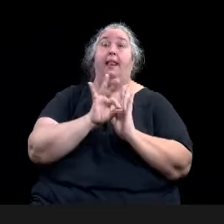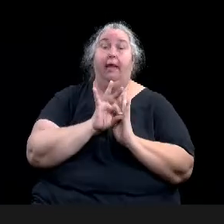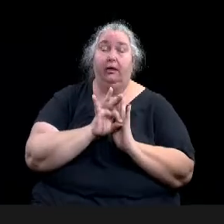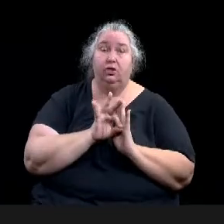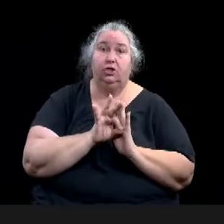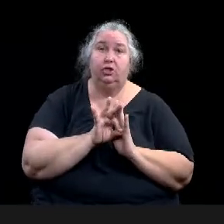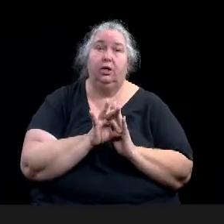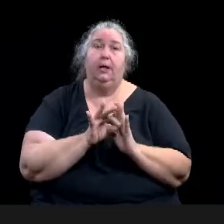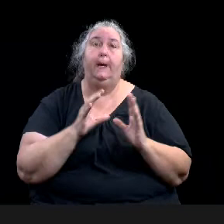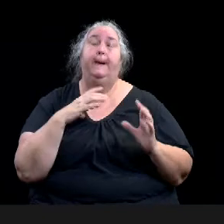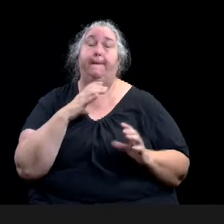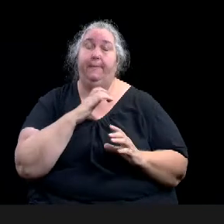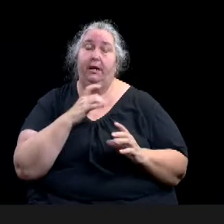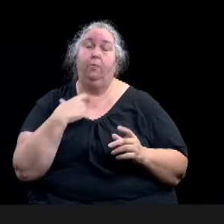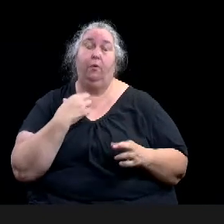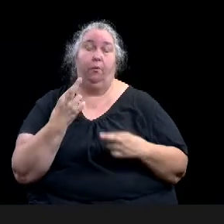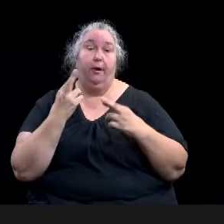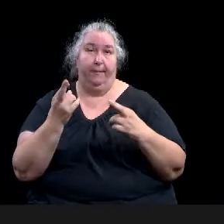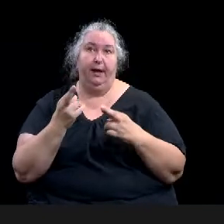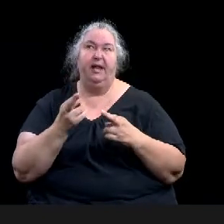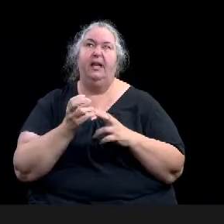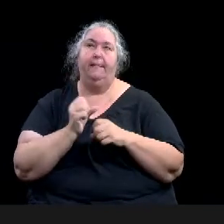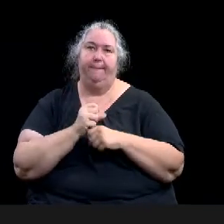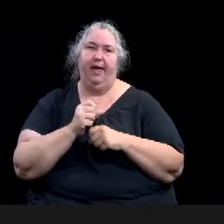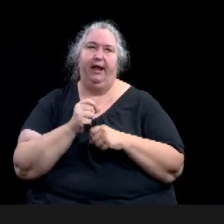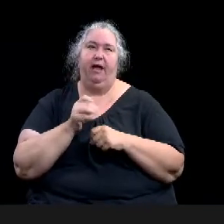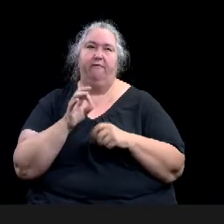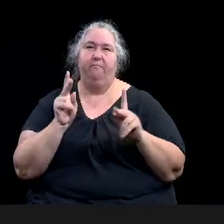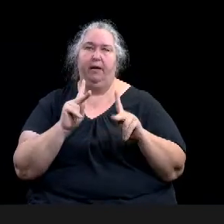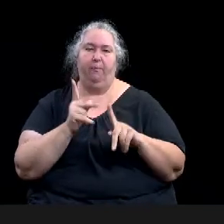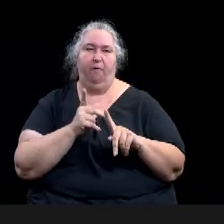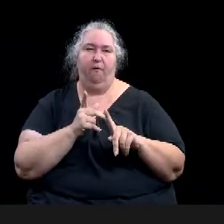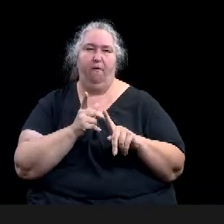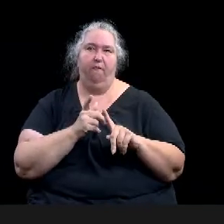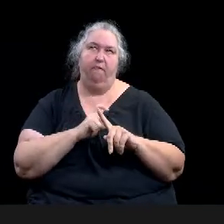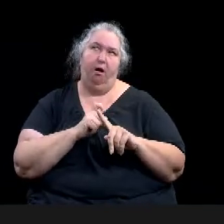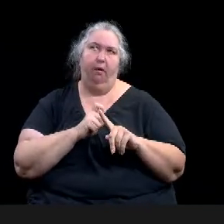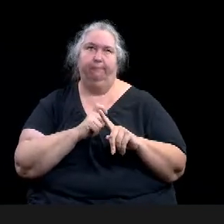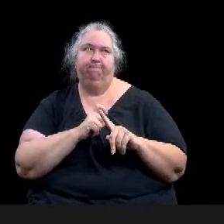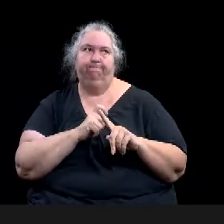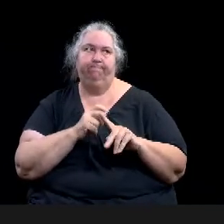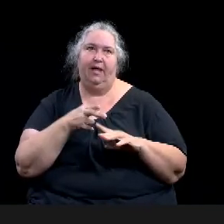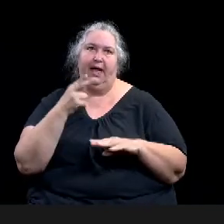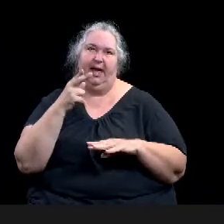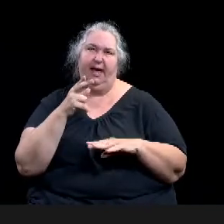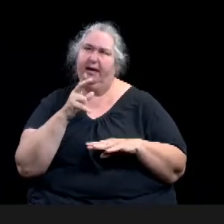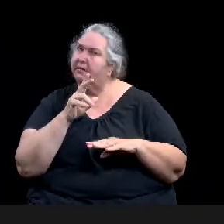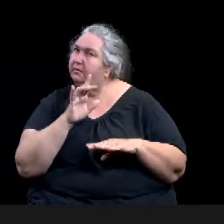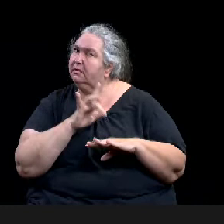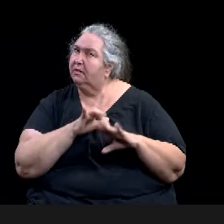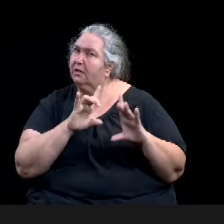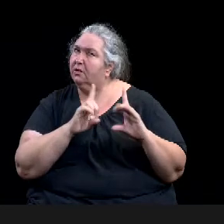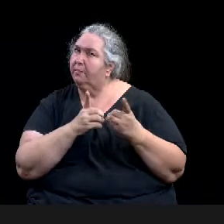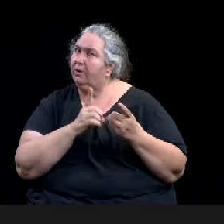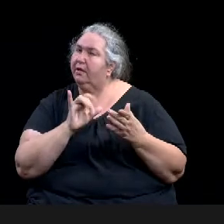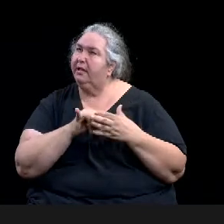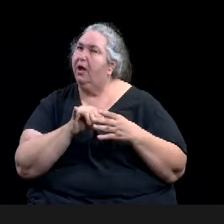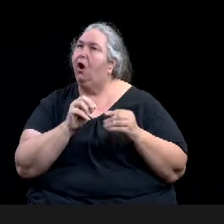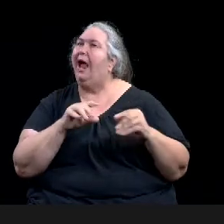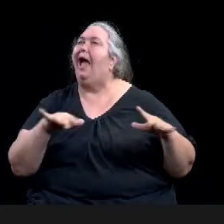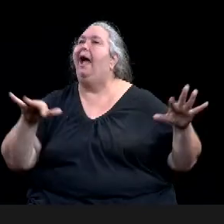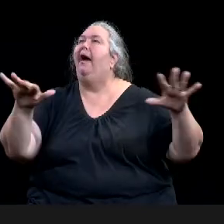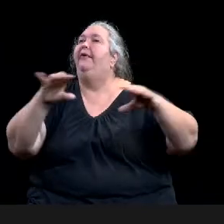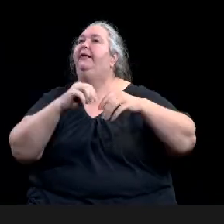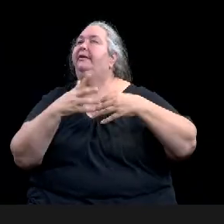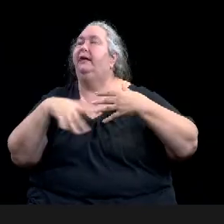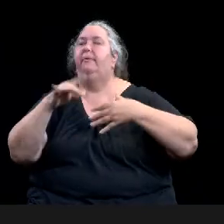departments that are out in the neighborhoods in various capacities all the time. So someone from public works, parks and recreation, police,